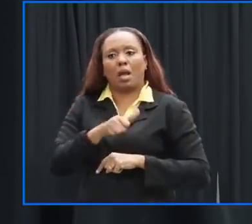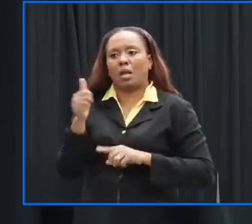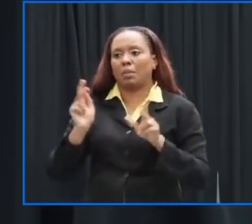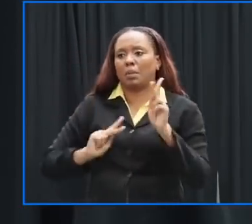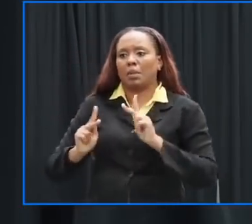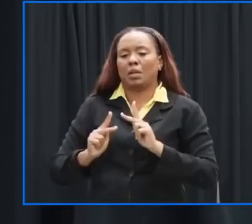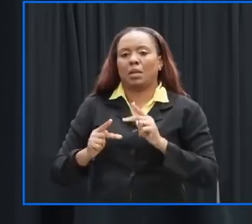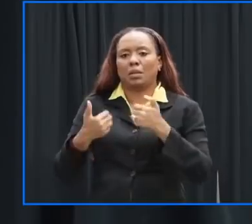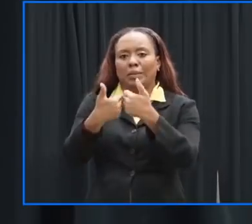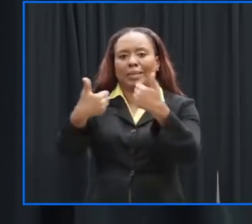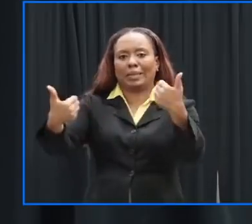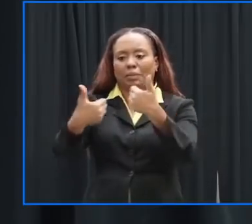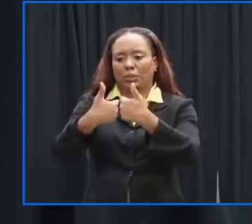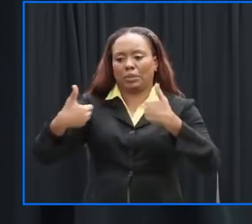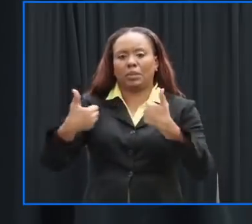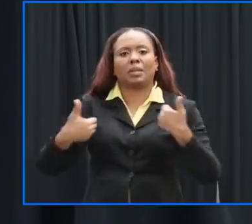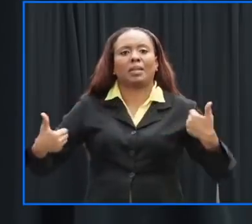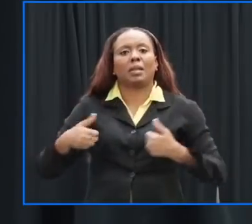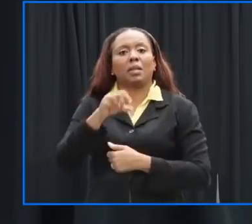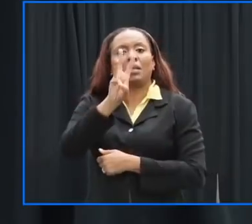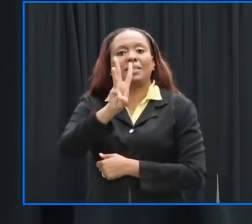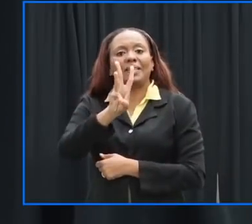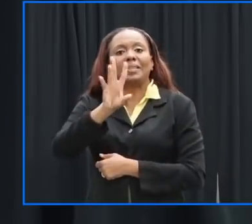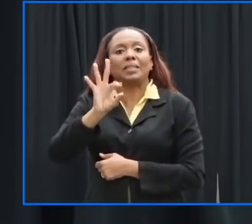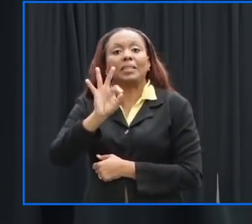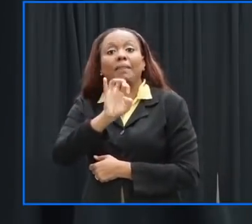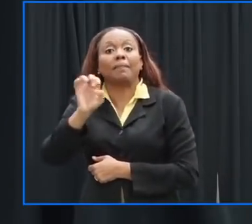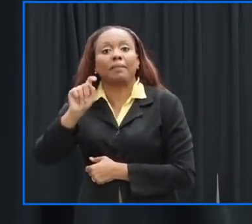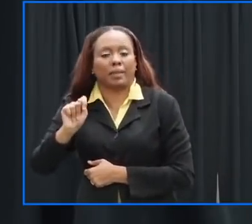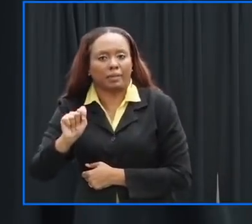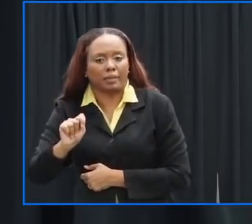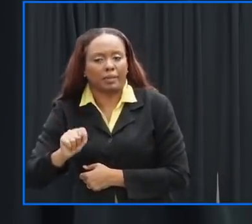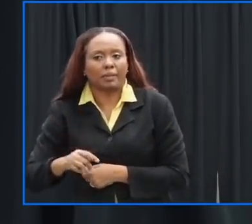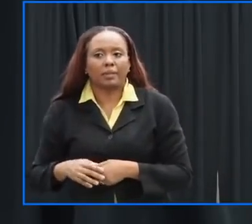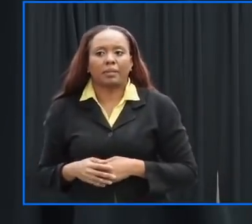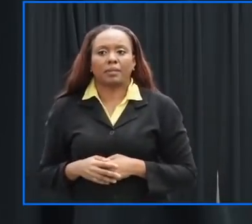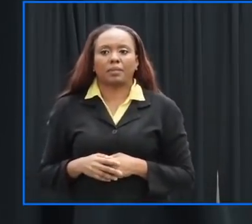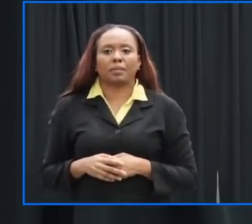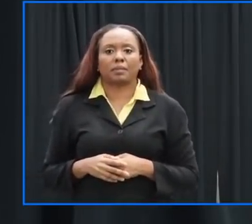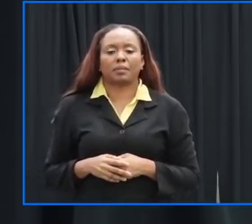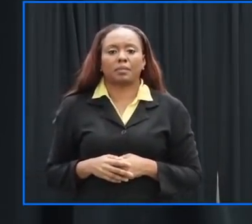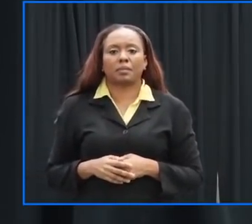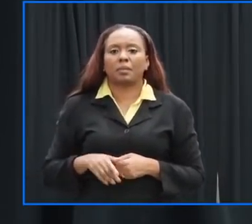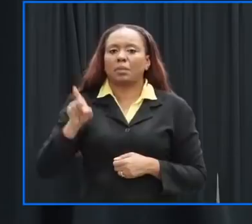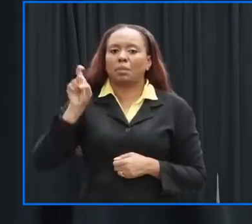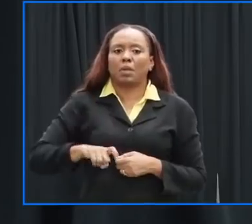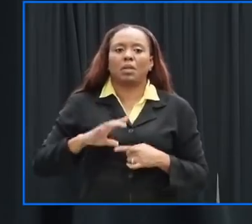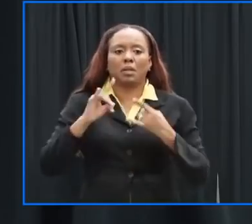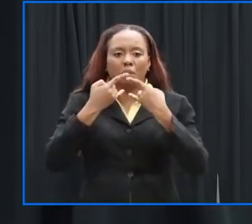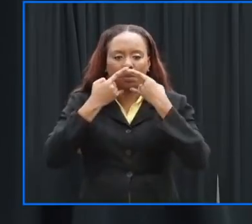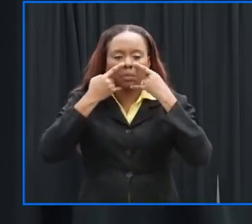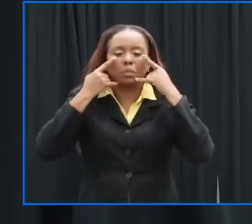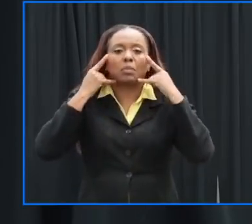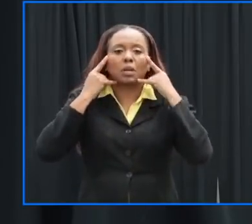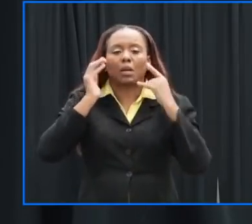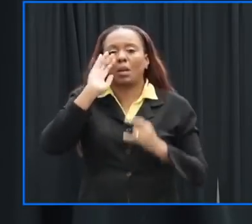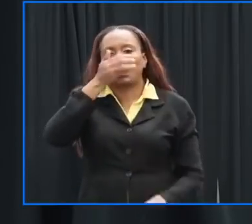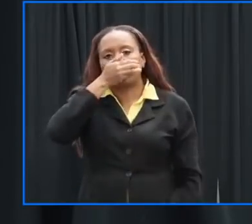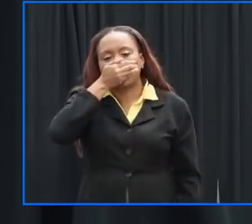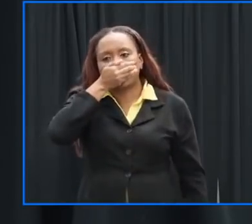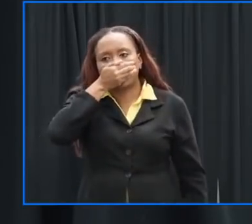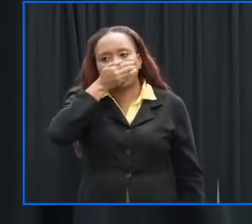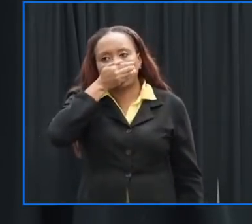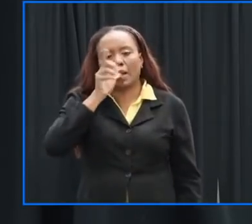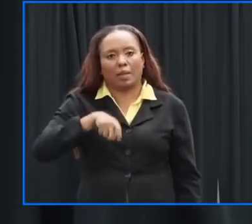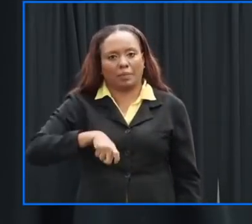-week distancing in designated spaces within the shelter and you must be wearing your mask at all times while